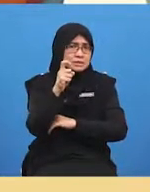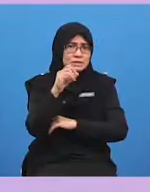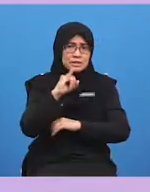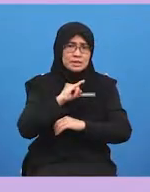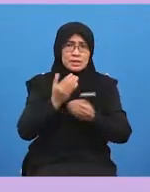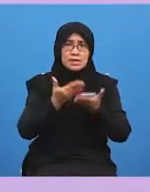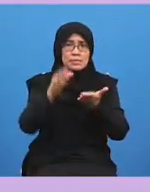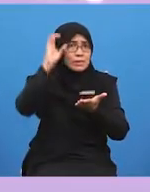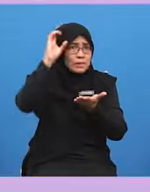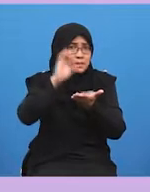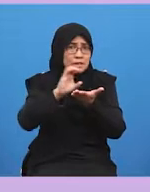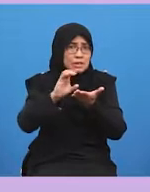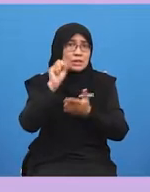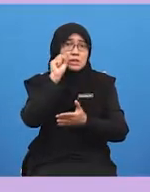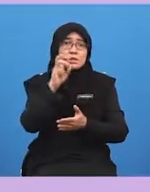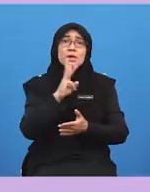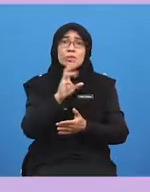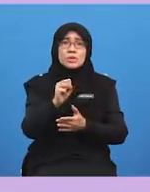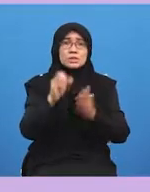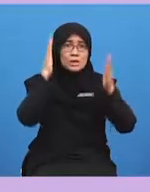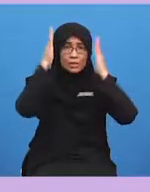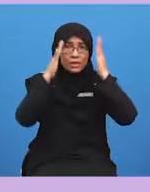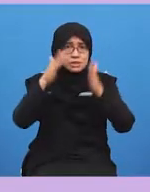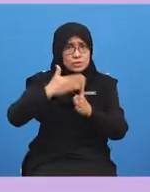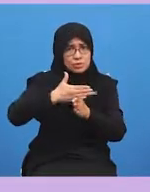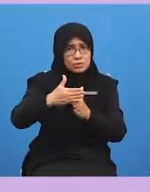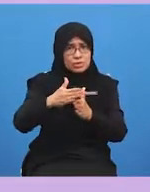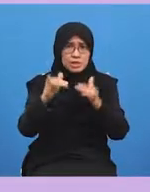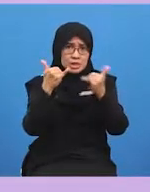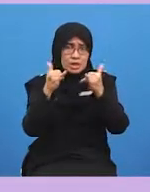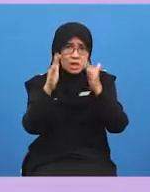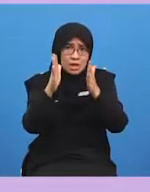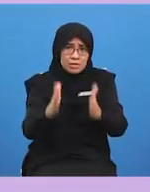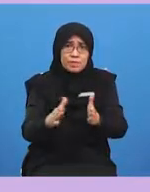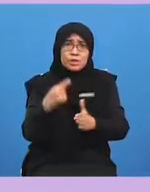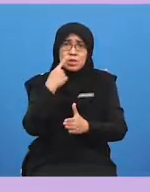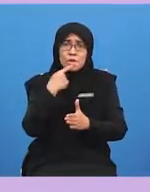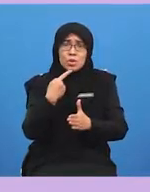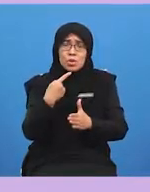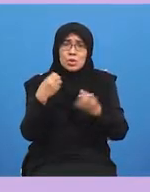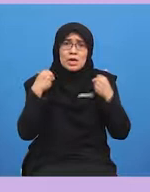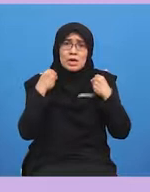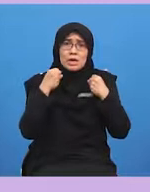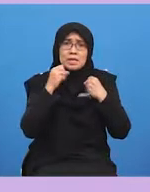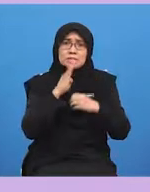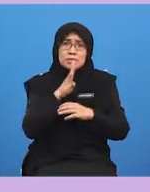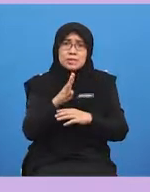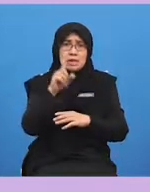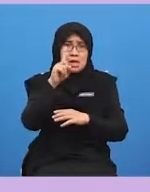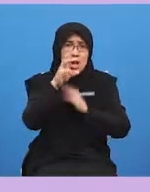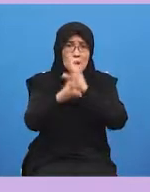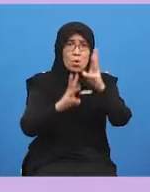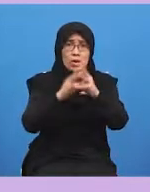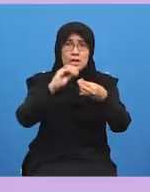she was a malaysian professional player who has been the world's number one player